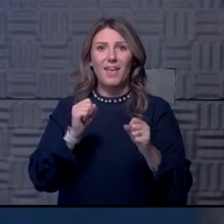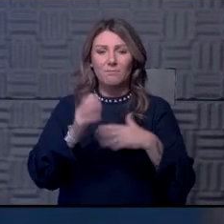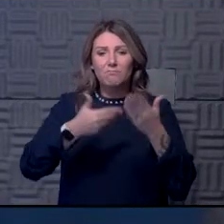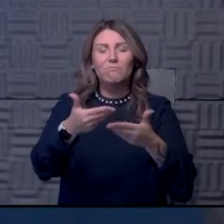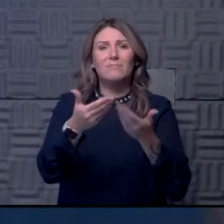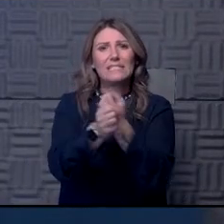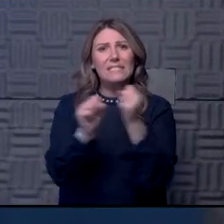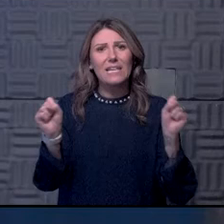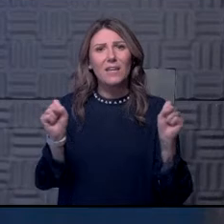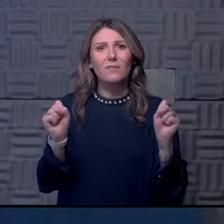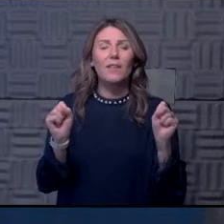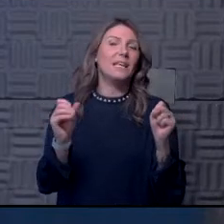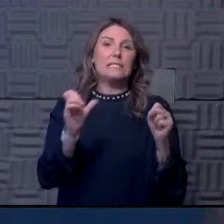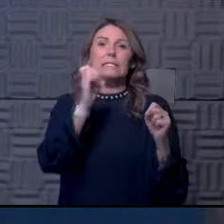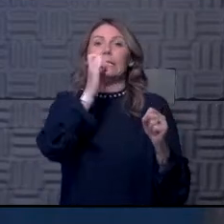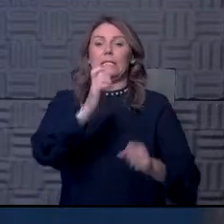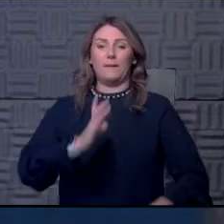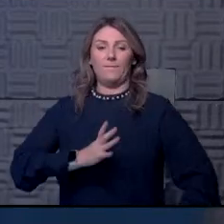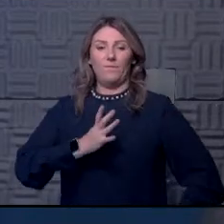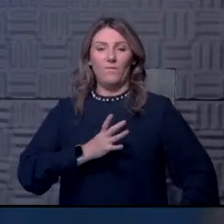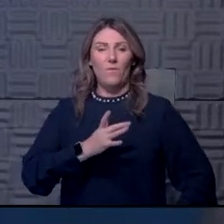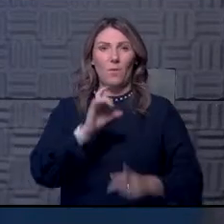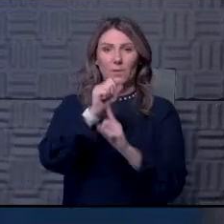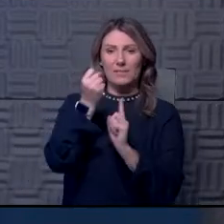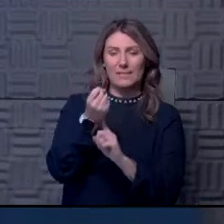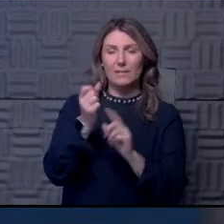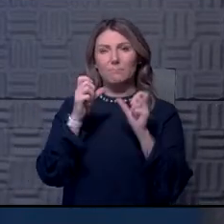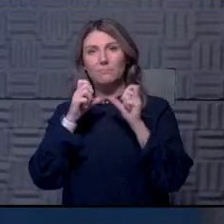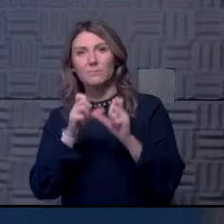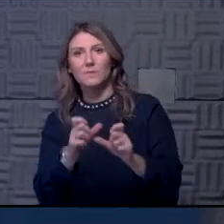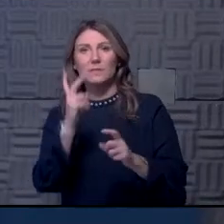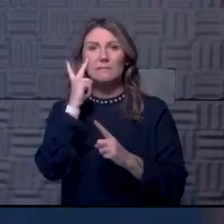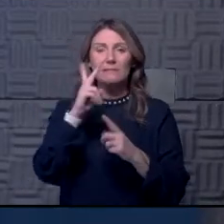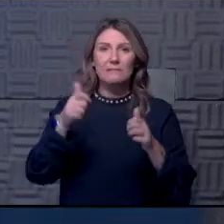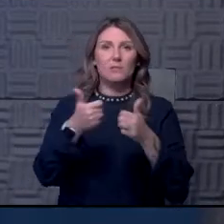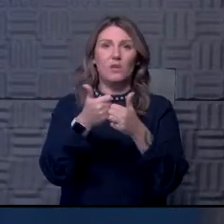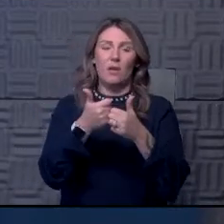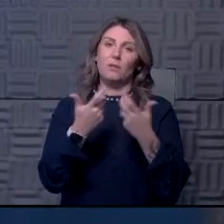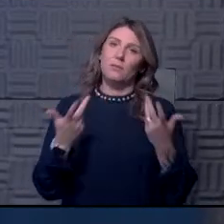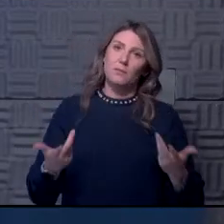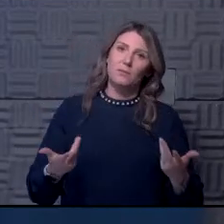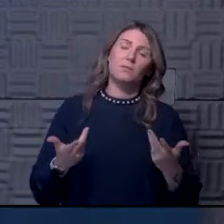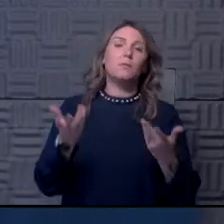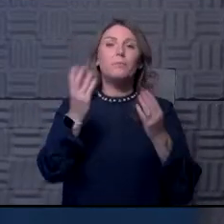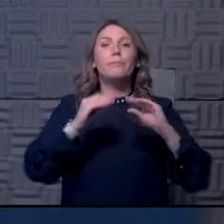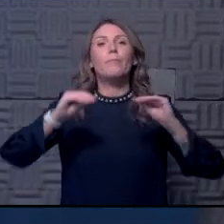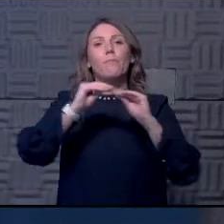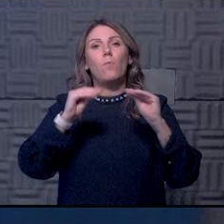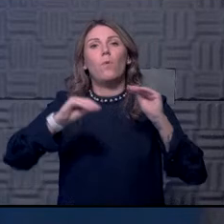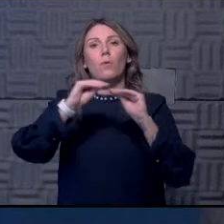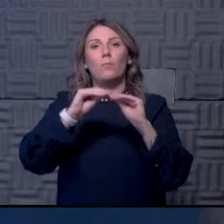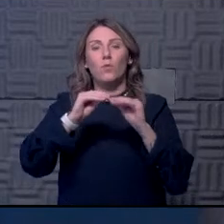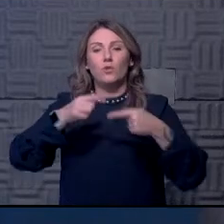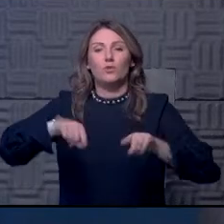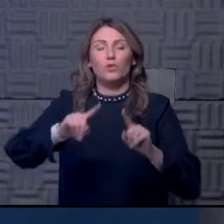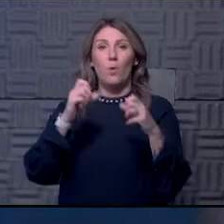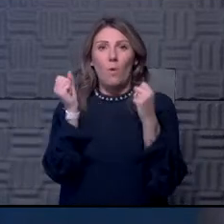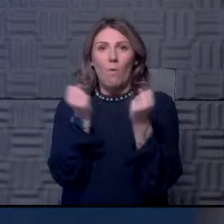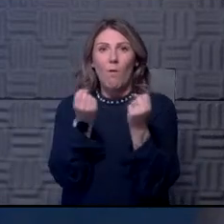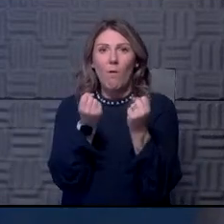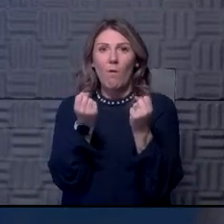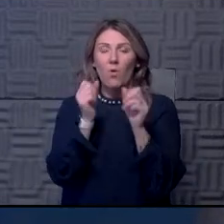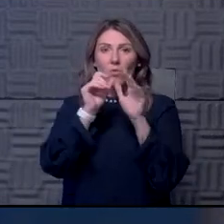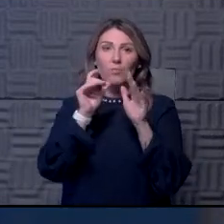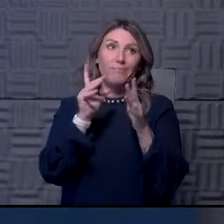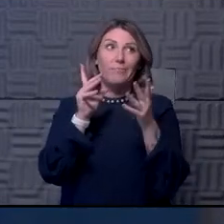Uh, it's the informal settings that we continue to see, uh, challenges. And, and I think more and more as we head into these colder, uh,